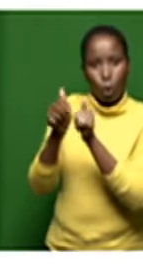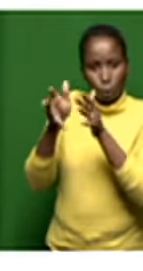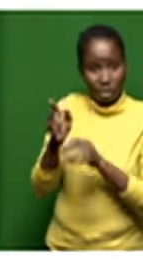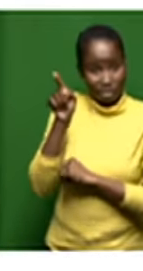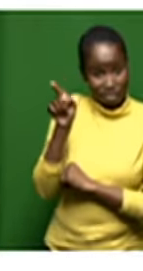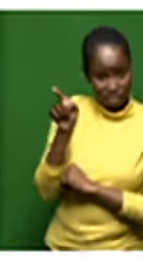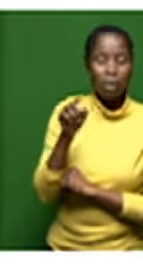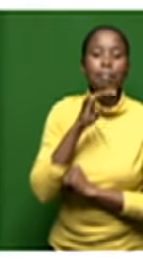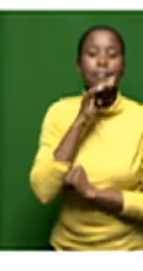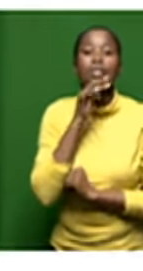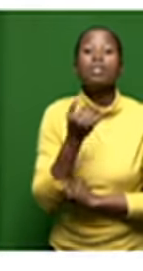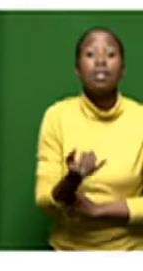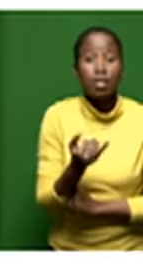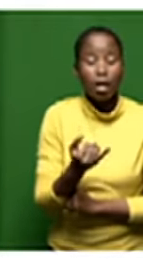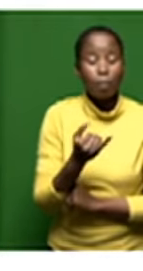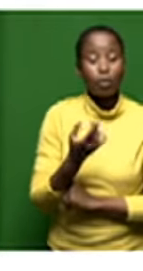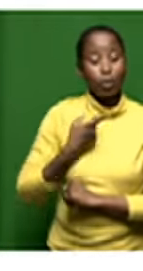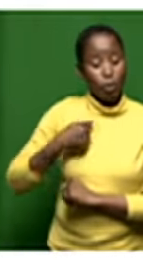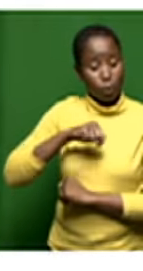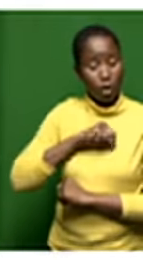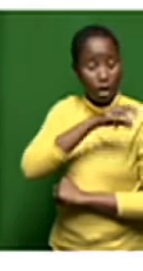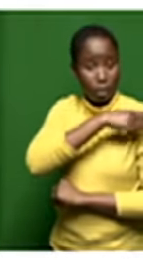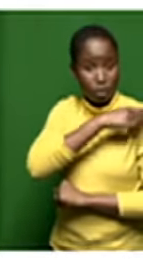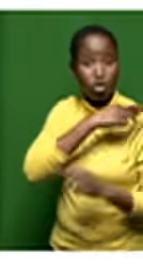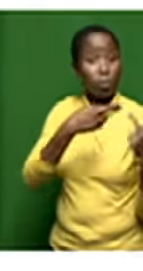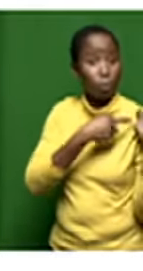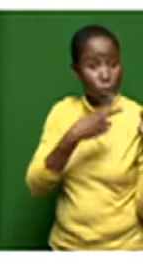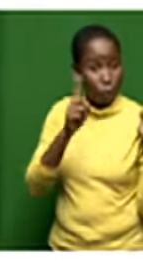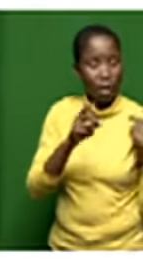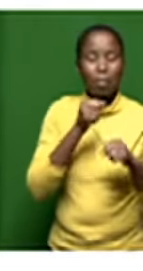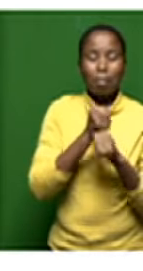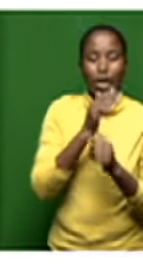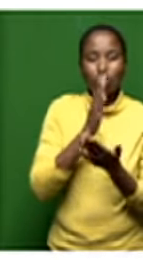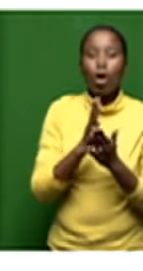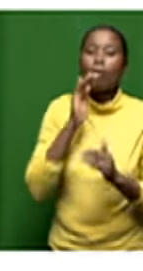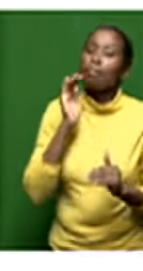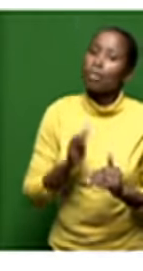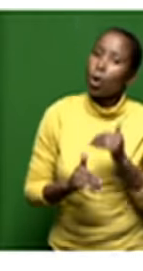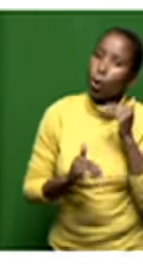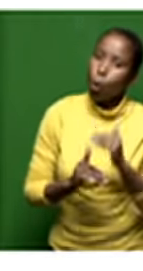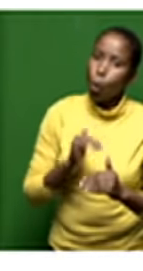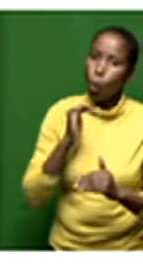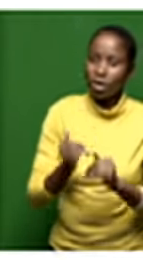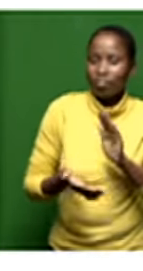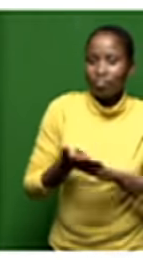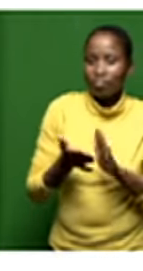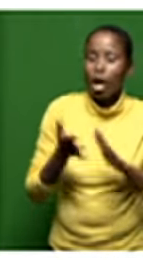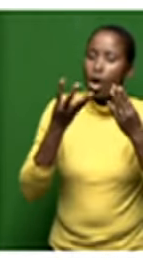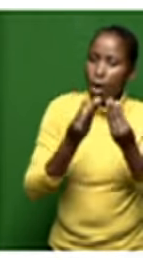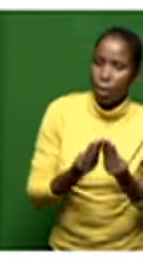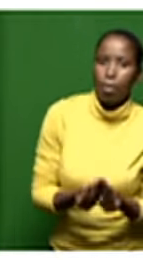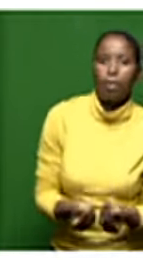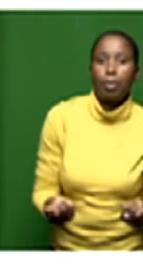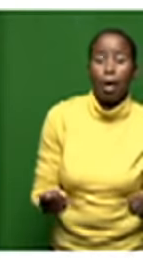responsible for is management is to ensure that the process of due diligence um goes on smoothly by making sure that we